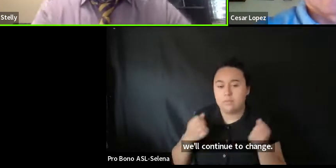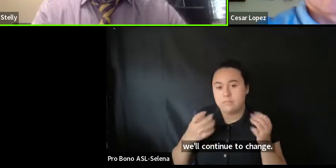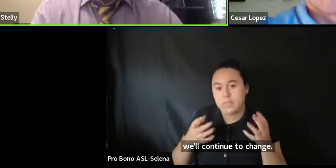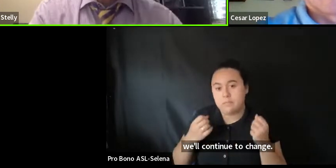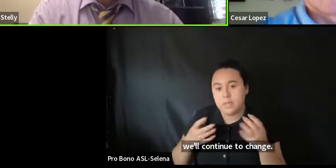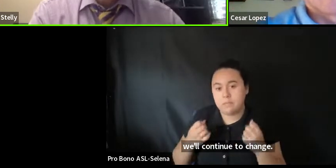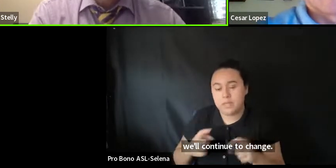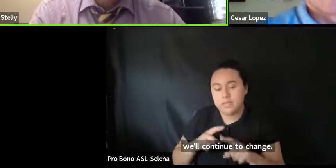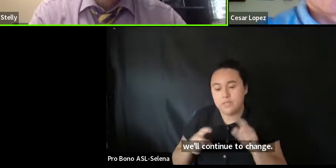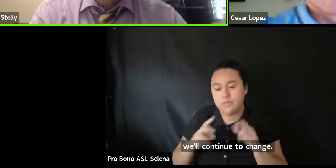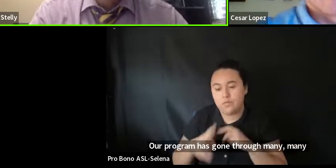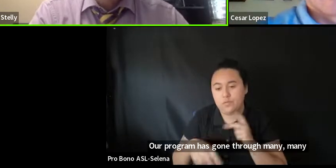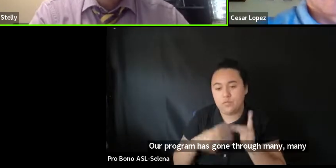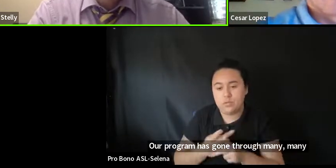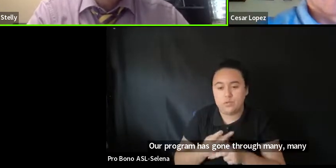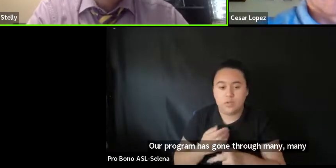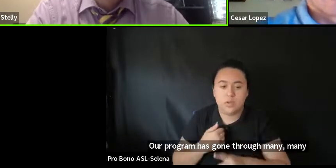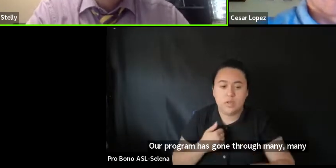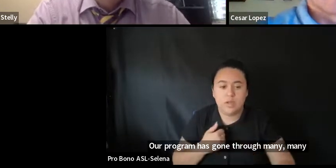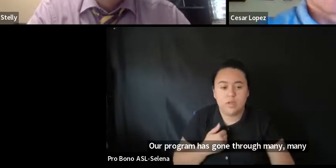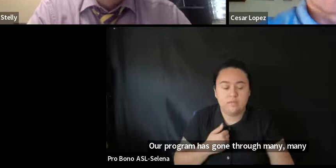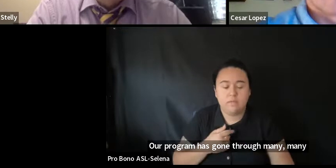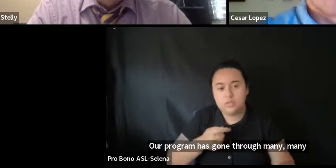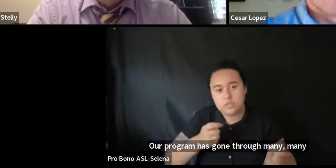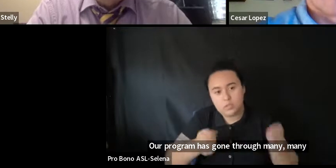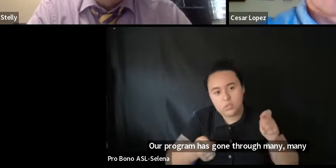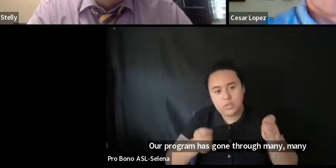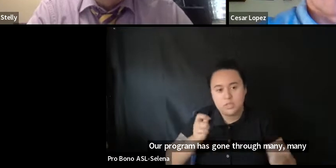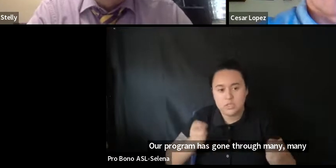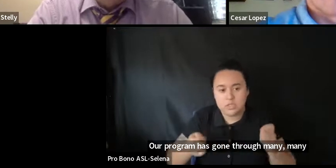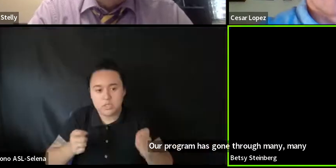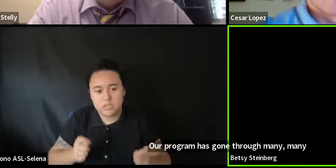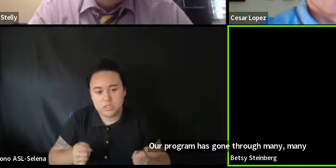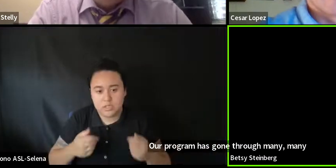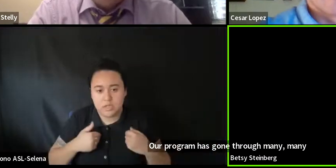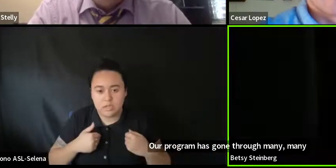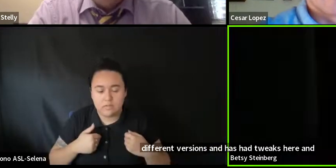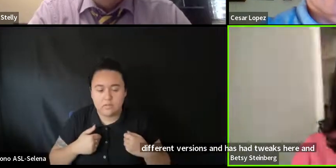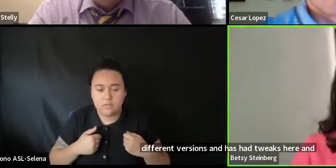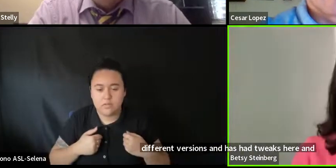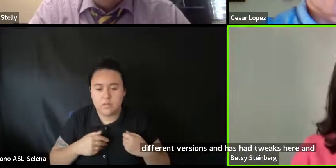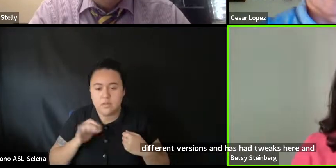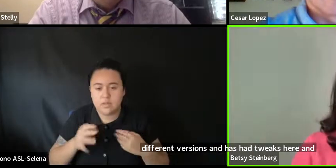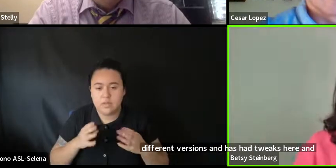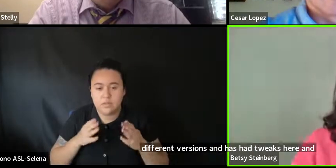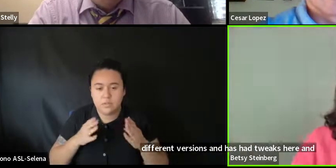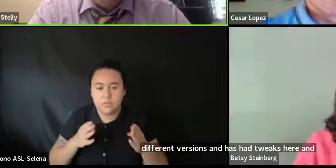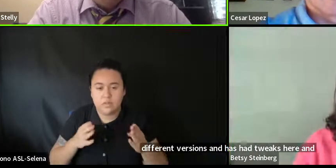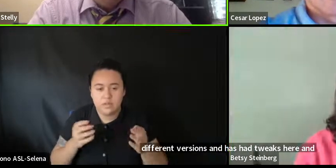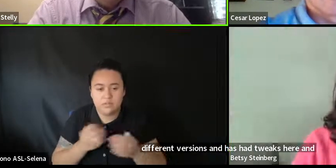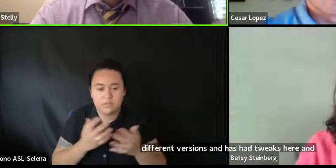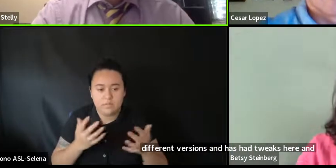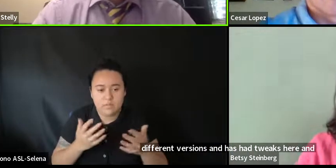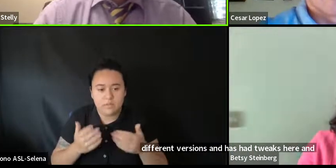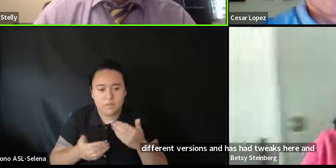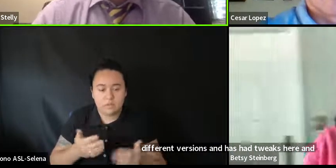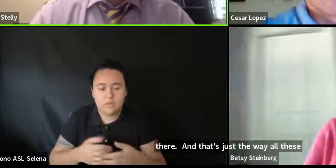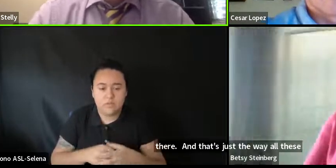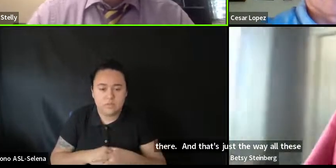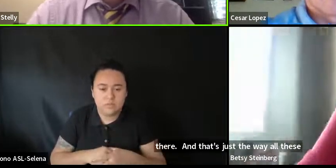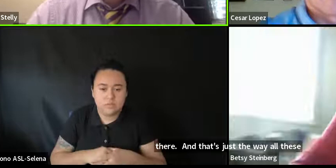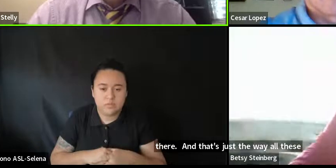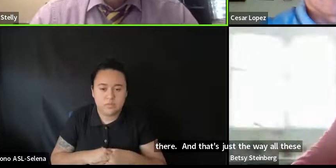different versions. And have. Had tweaks here and there. Um. That's just the way. All these. Tend to.